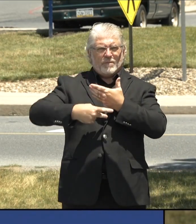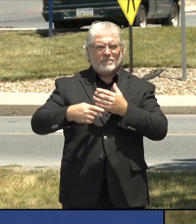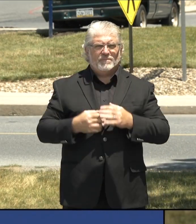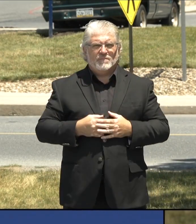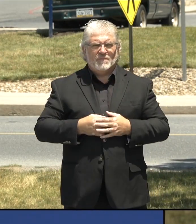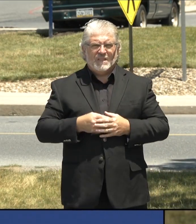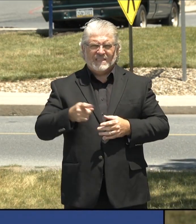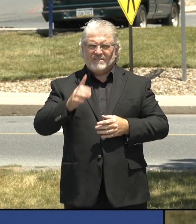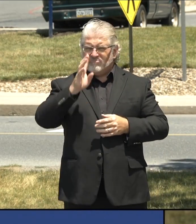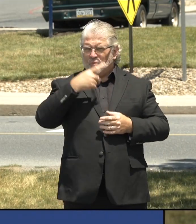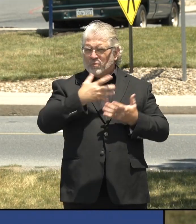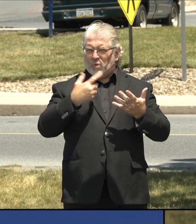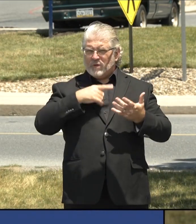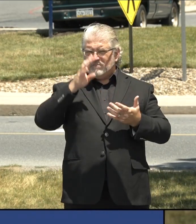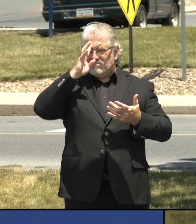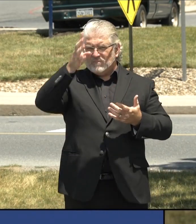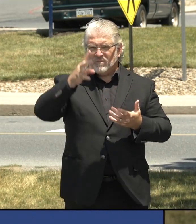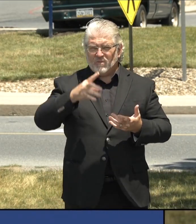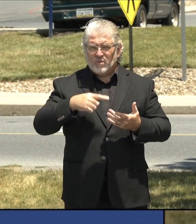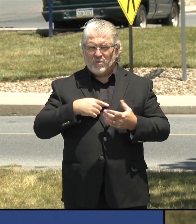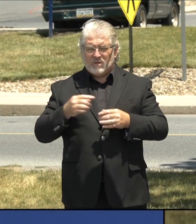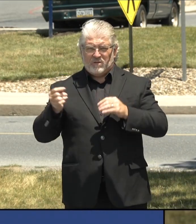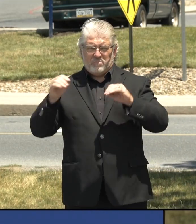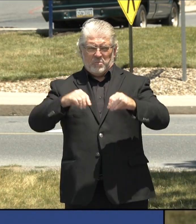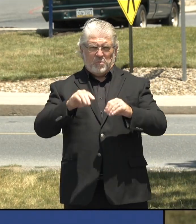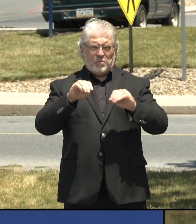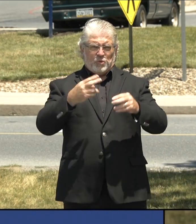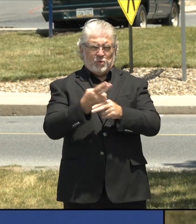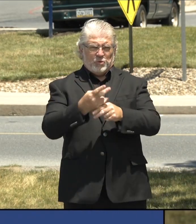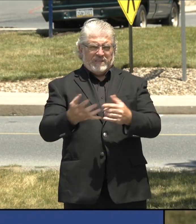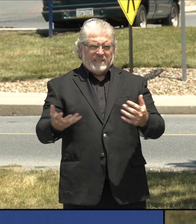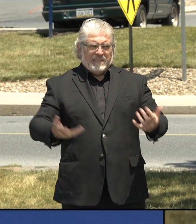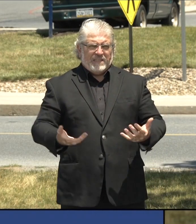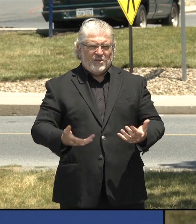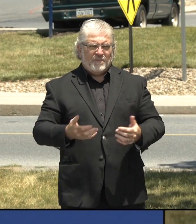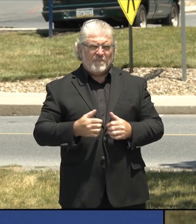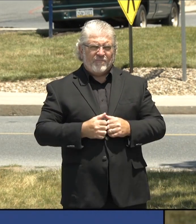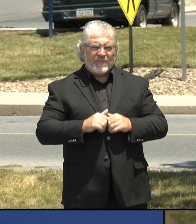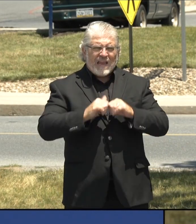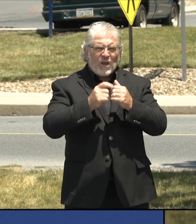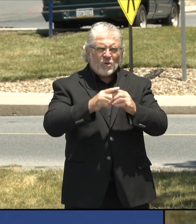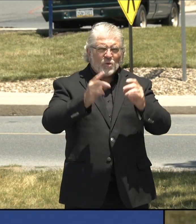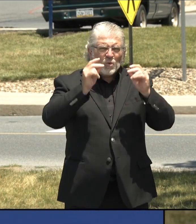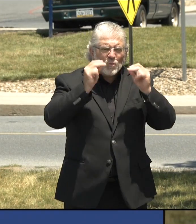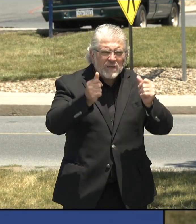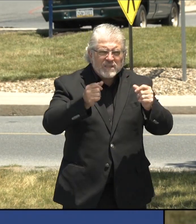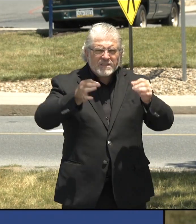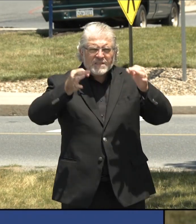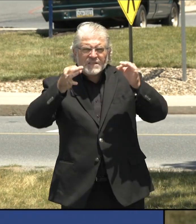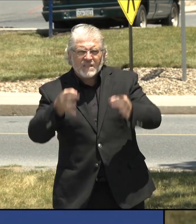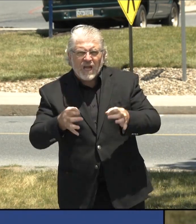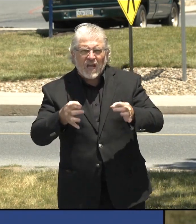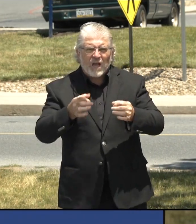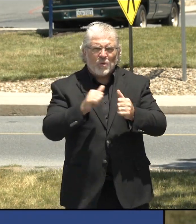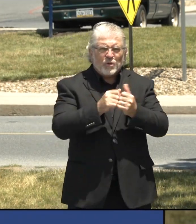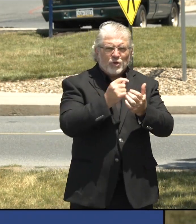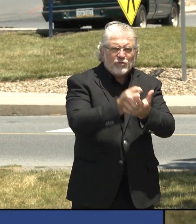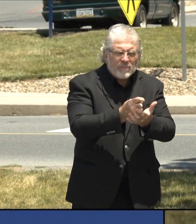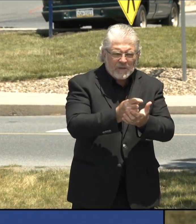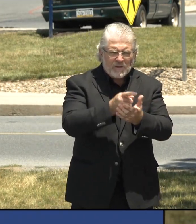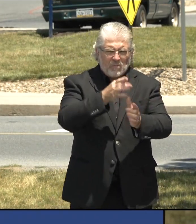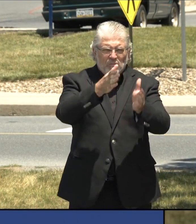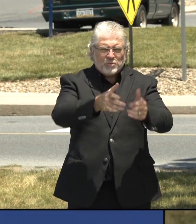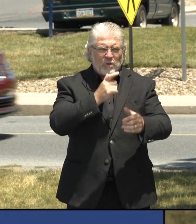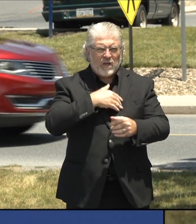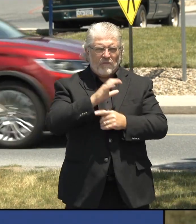area. The trial addresses the central question of how to quickly decide between new therapies for COVID-19 patients. The